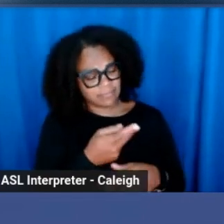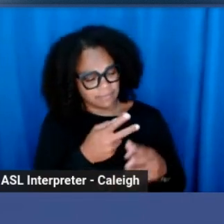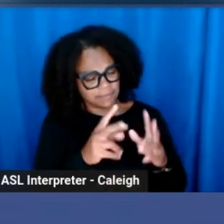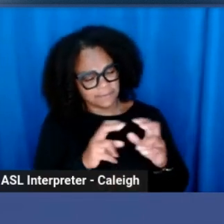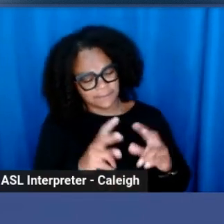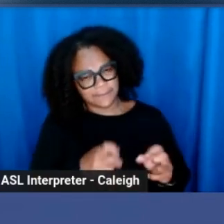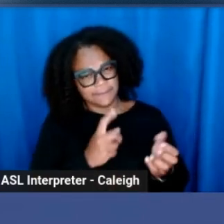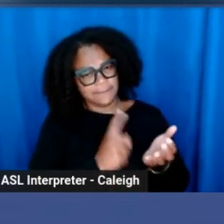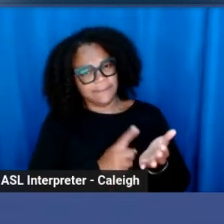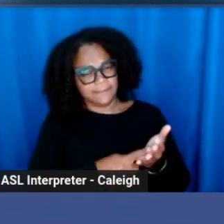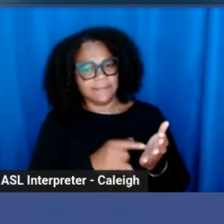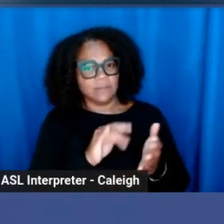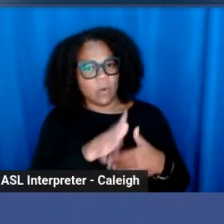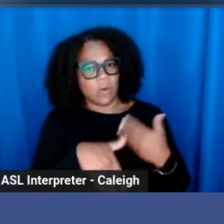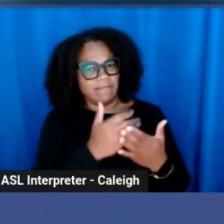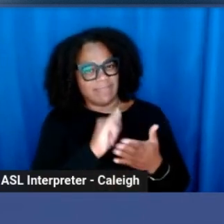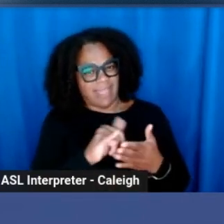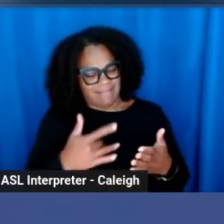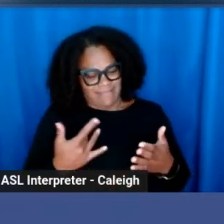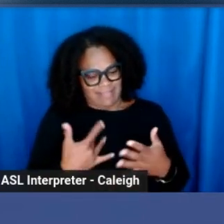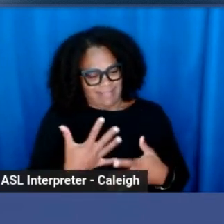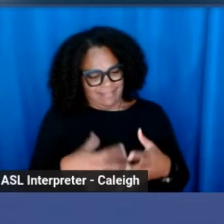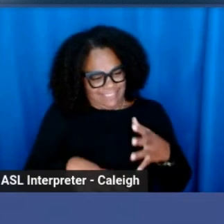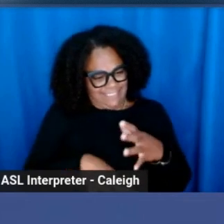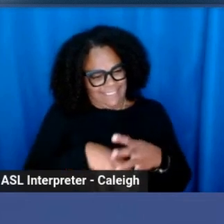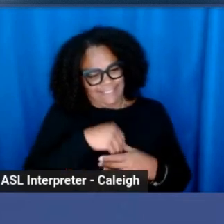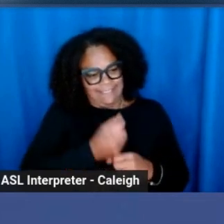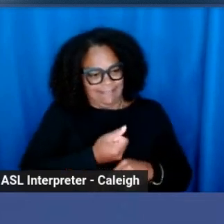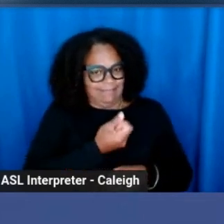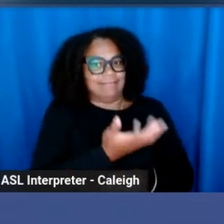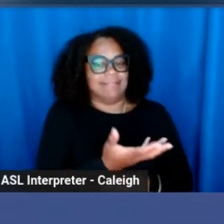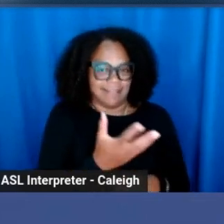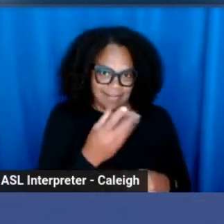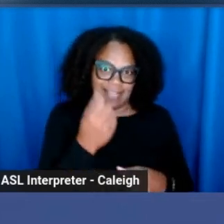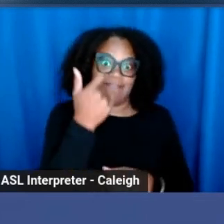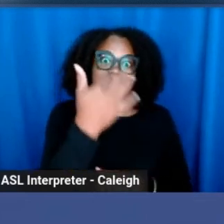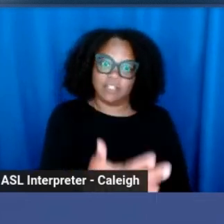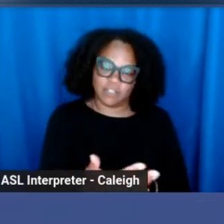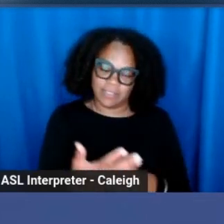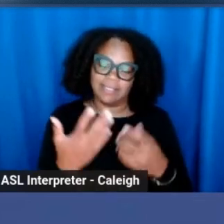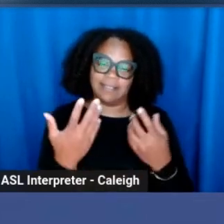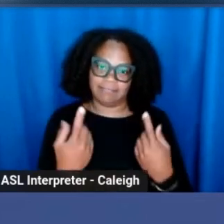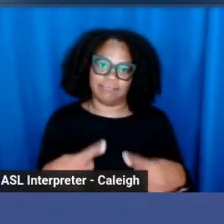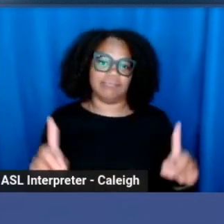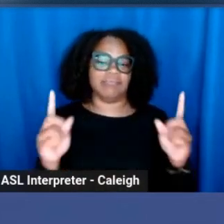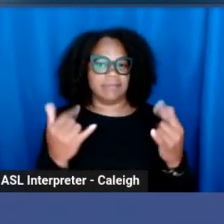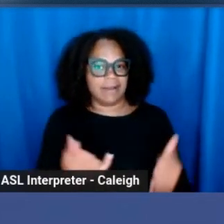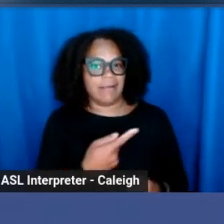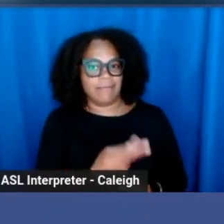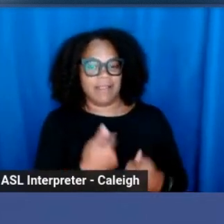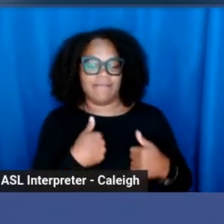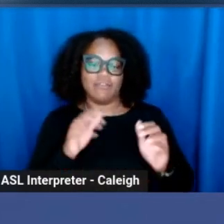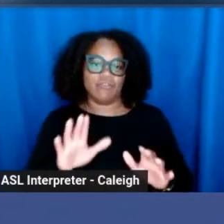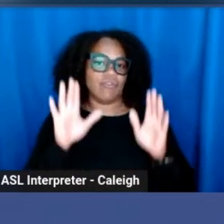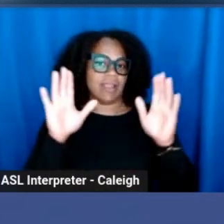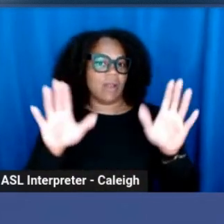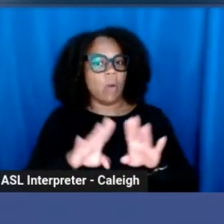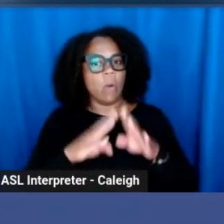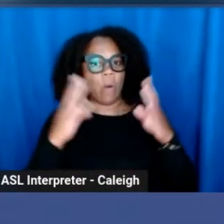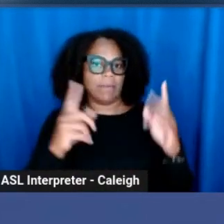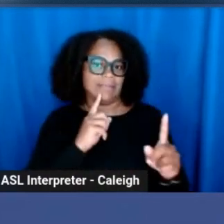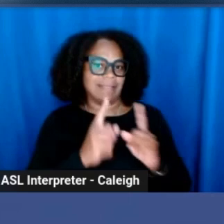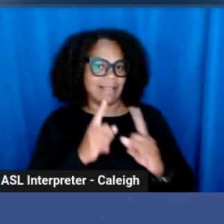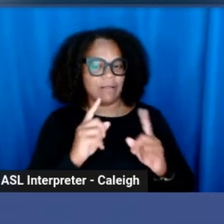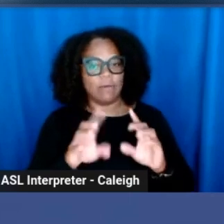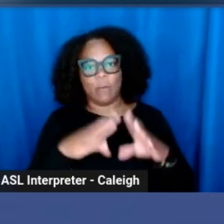shame. And eventually we came to a really good place where now me and my child have a really great open dialogue,